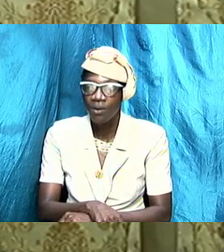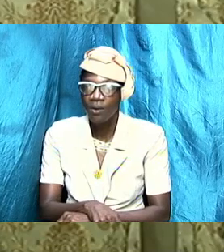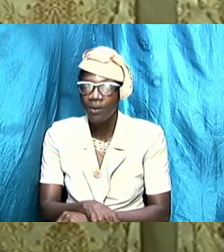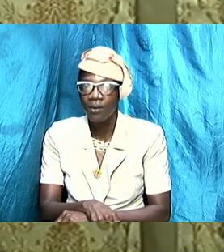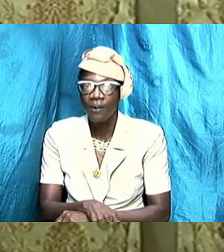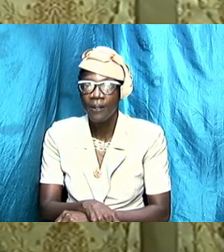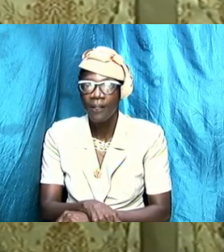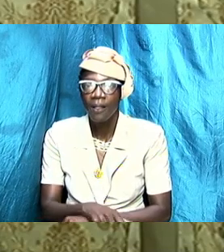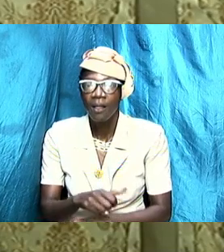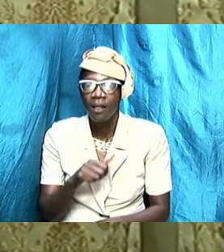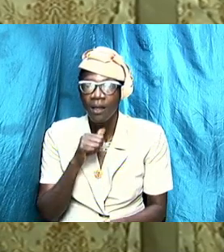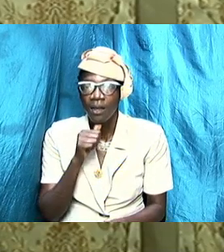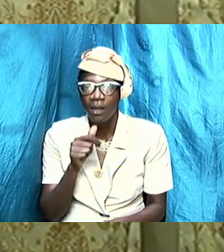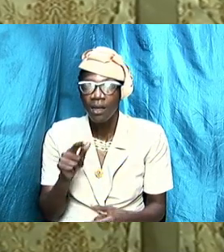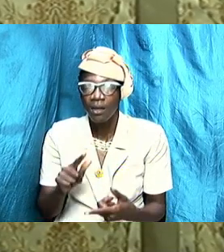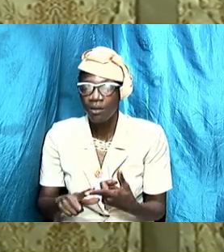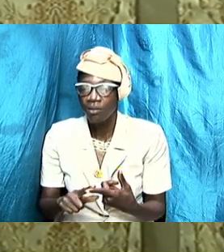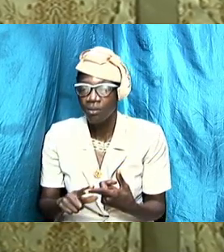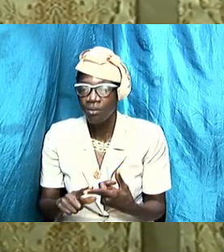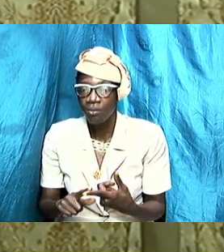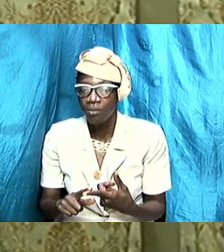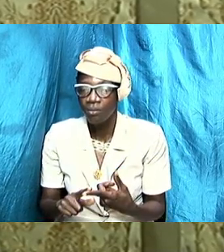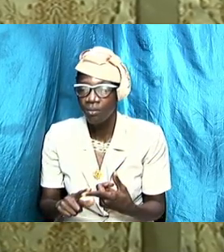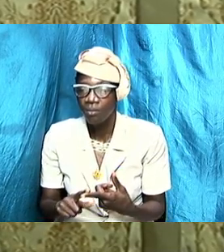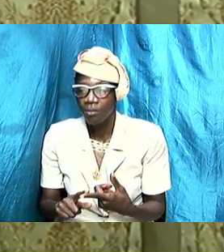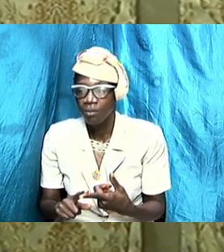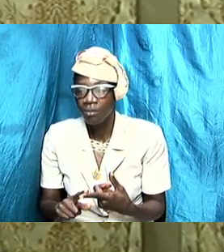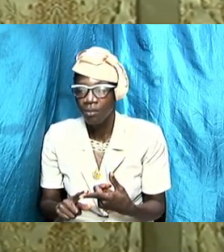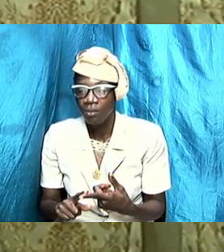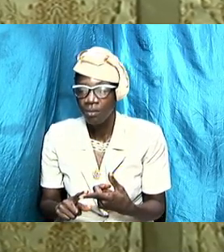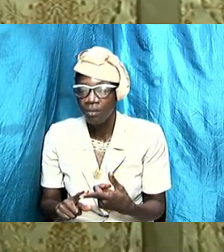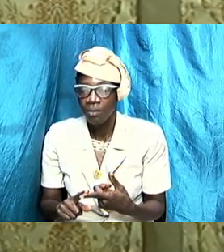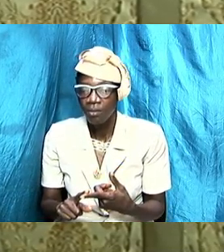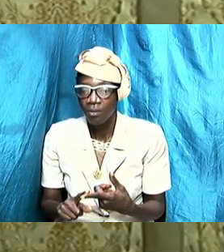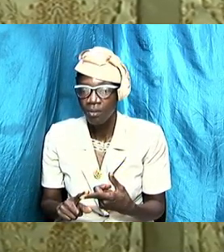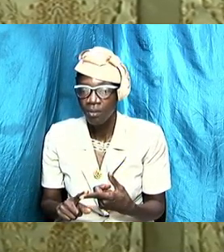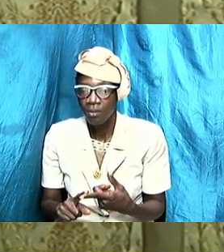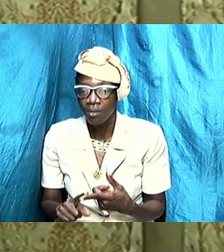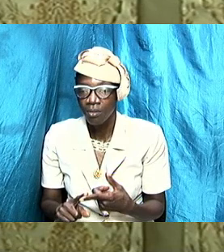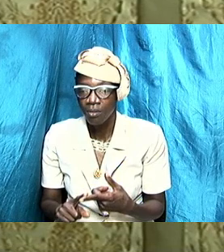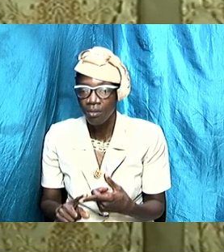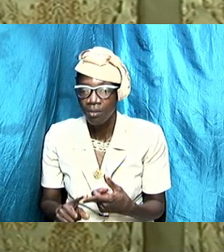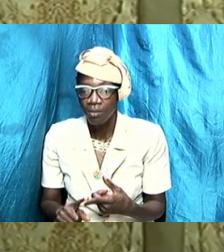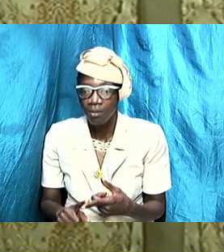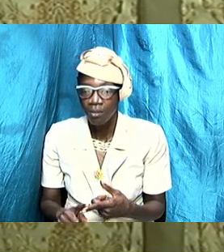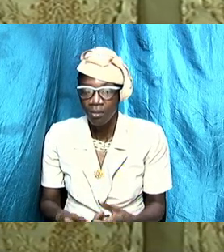not to provoke one another to wrath and bitterness